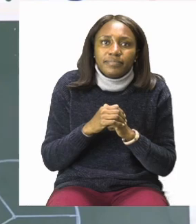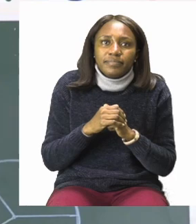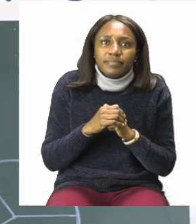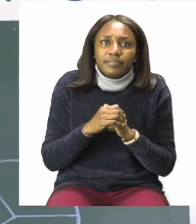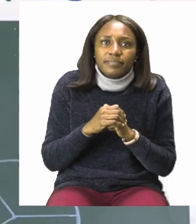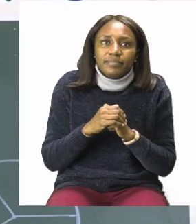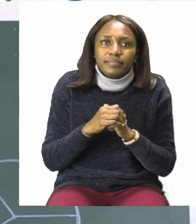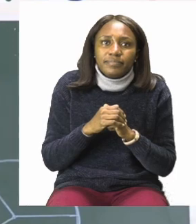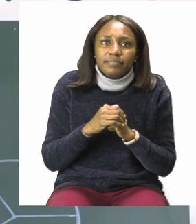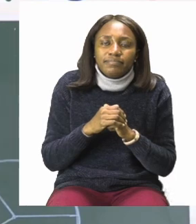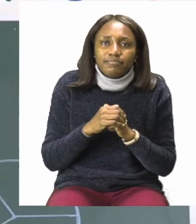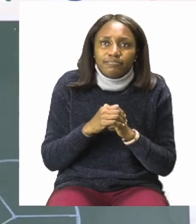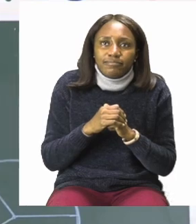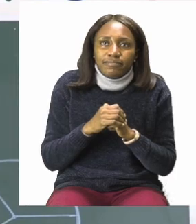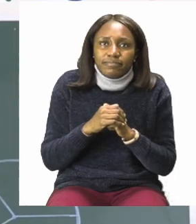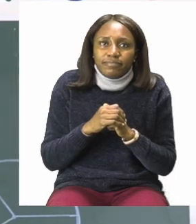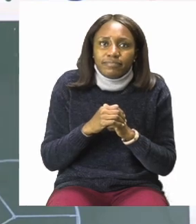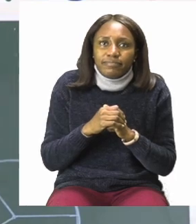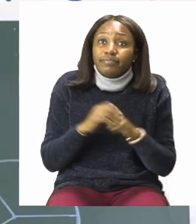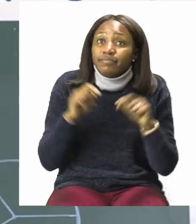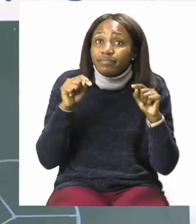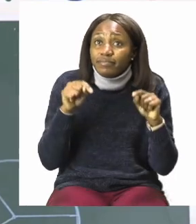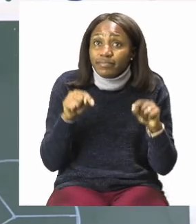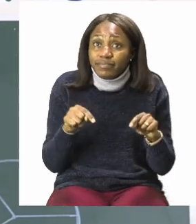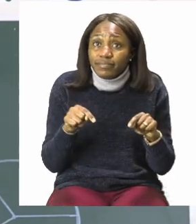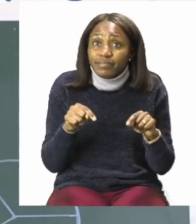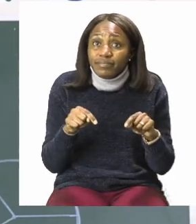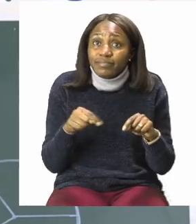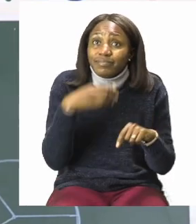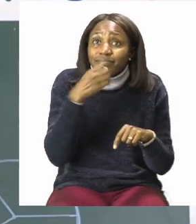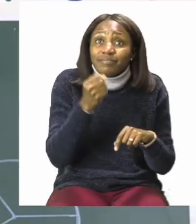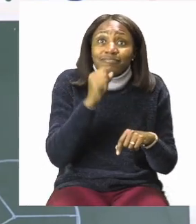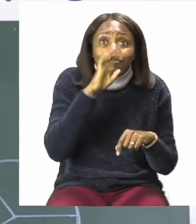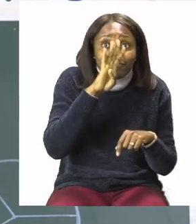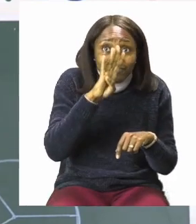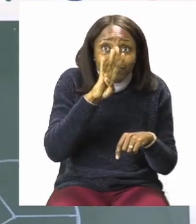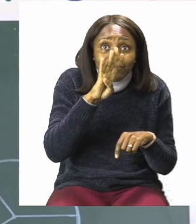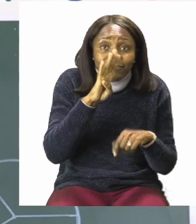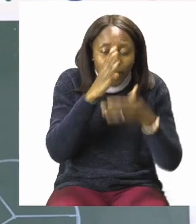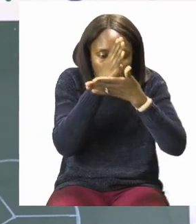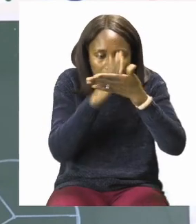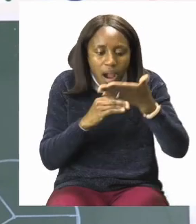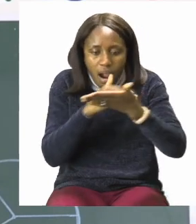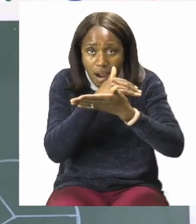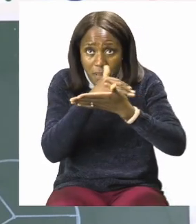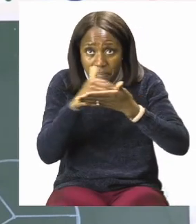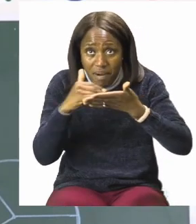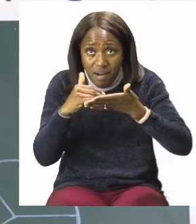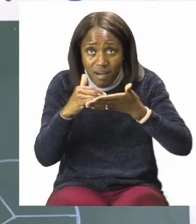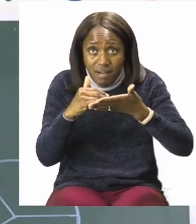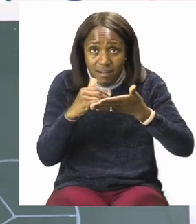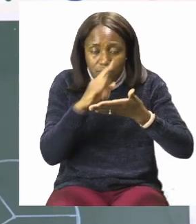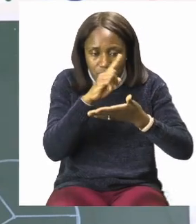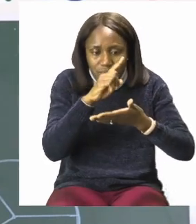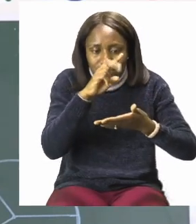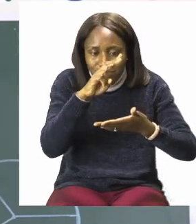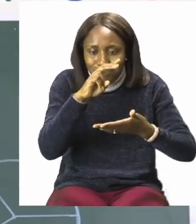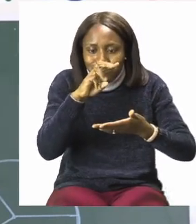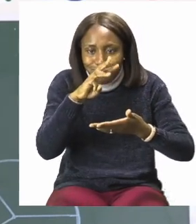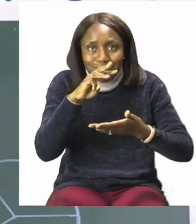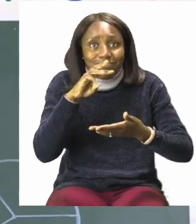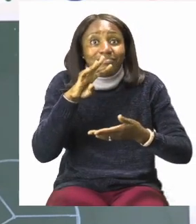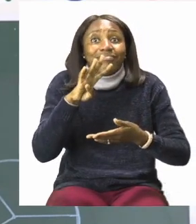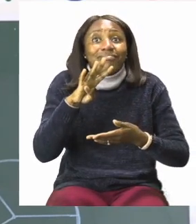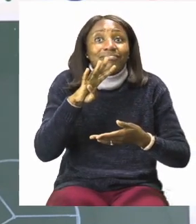There we go. So now I have four parts which make a quarter. One, two, three, four.